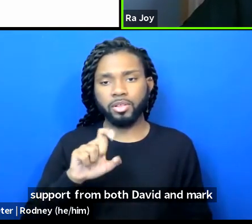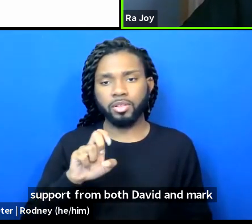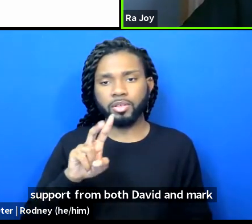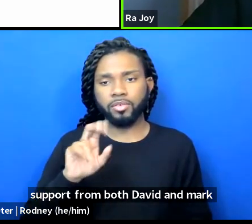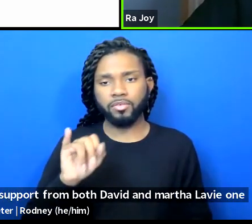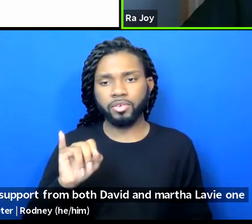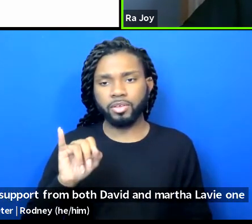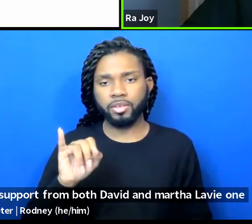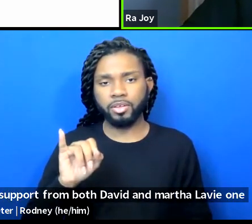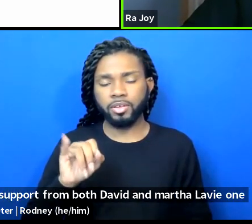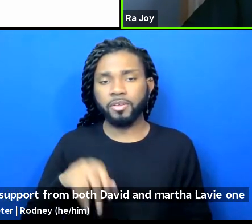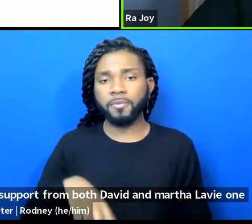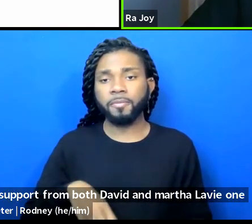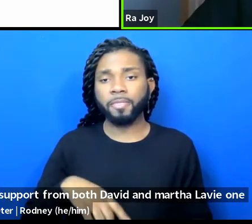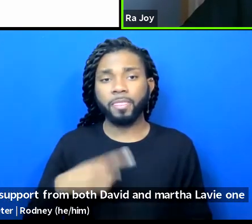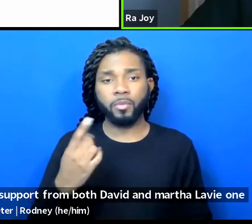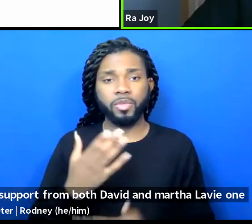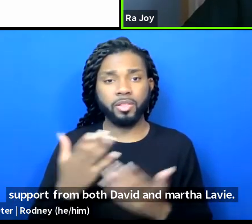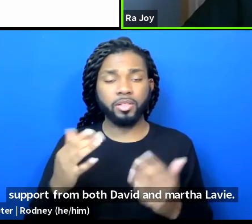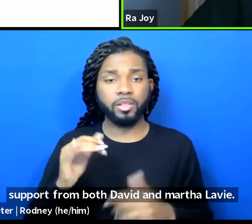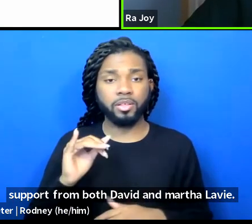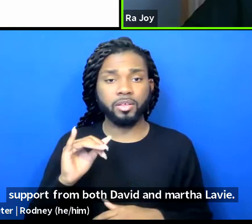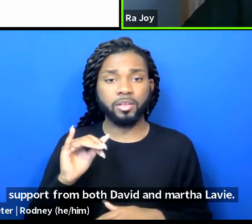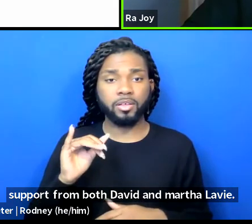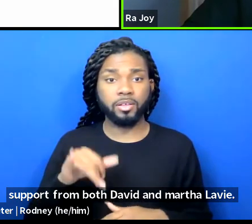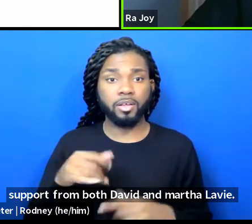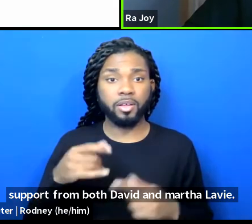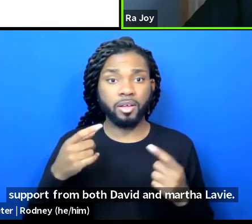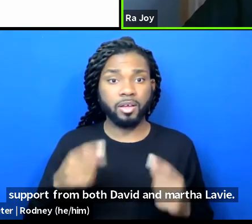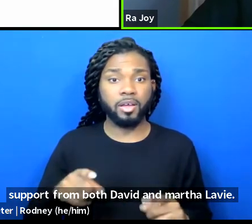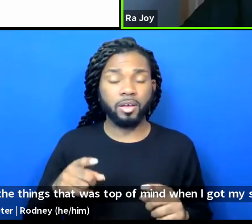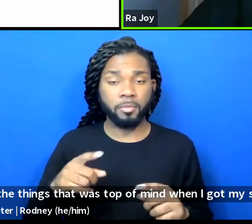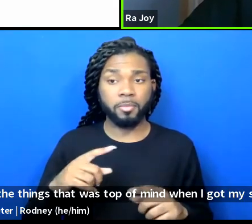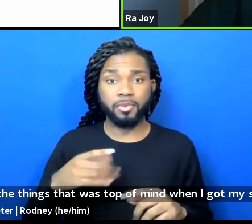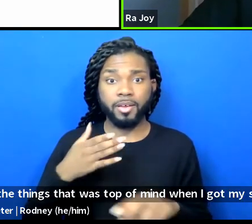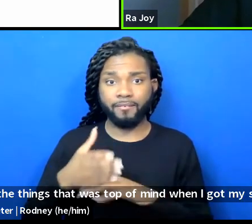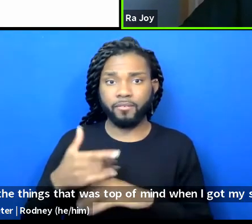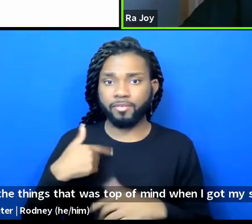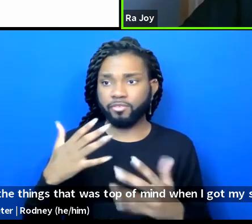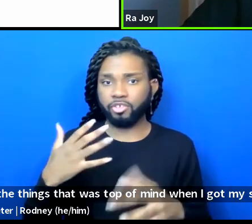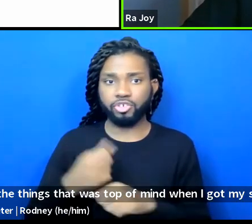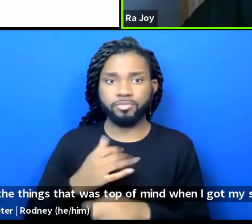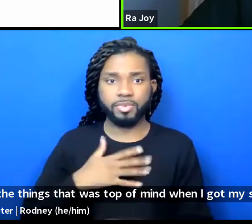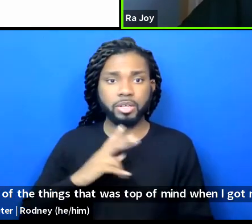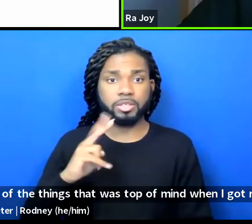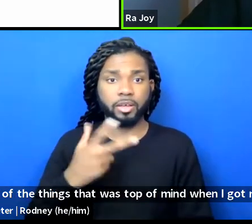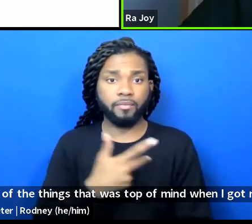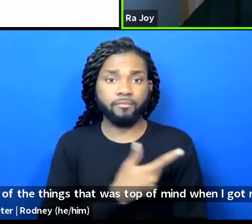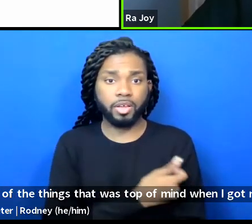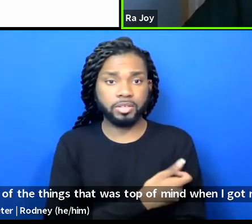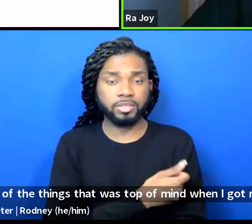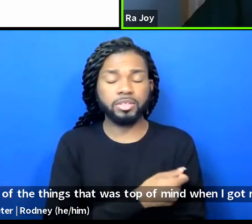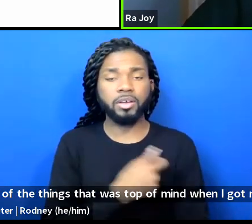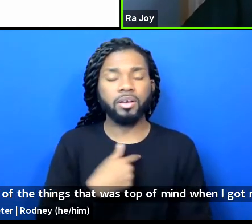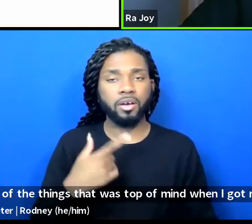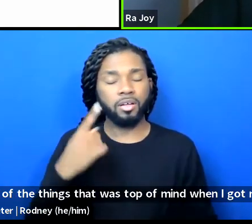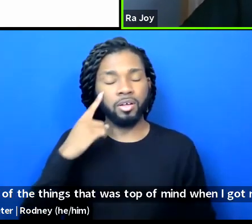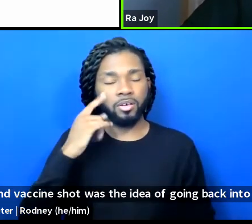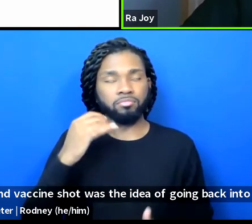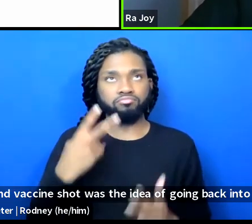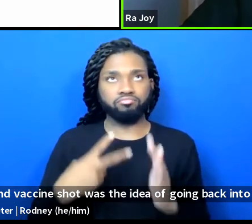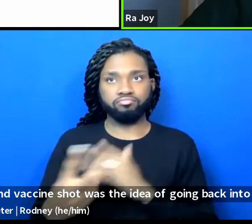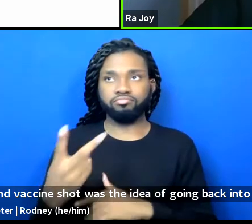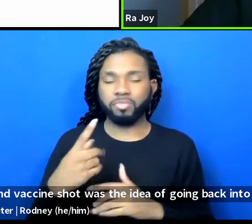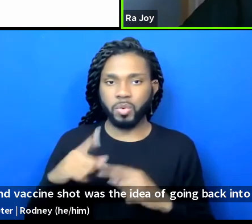One of the things that was top of mind when I got my second vaccine shot was the idea of going back into the theater, and in